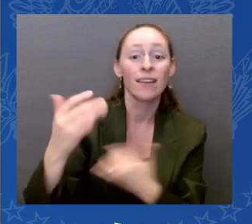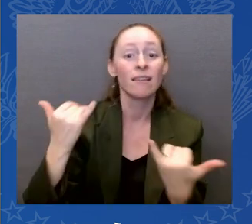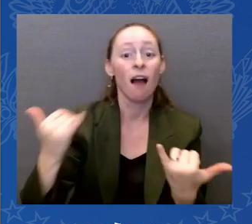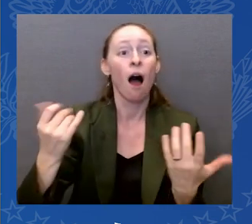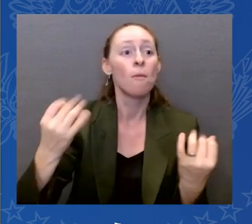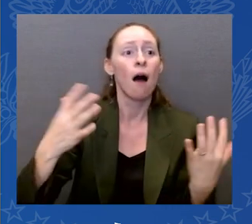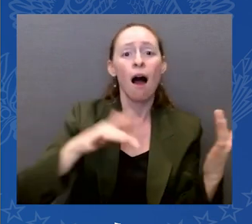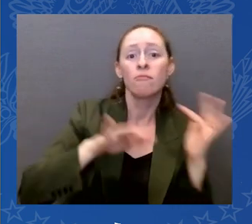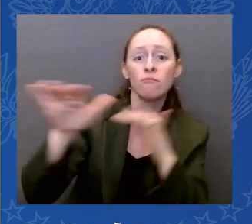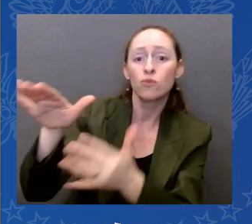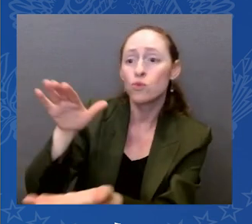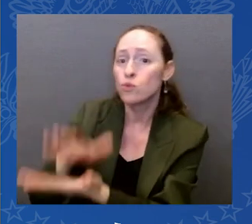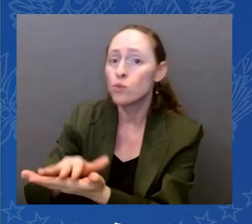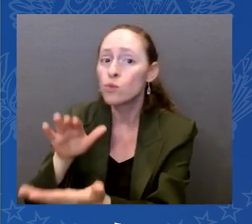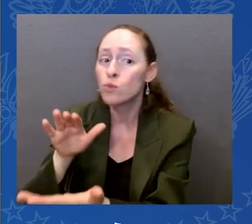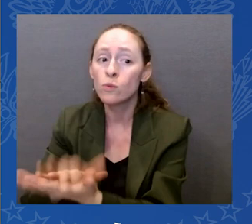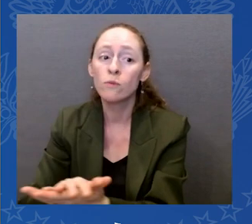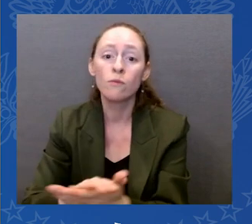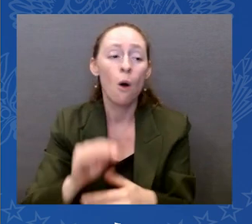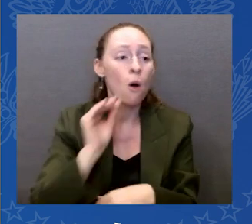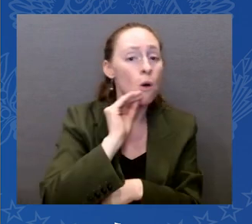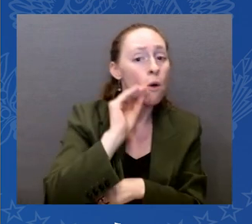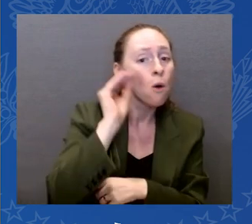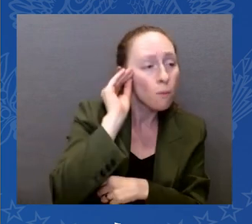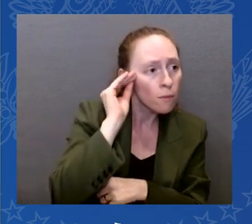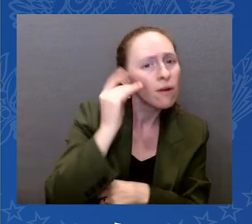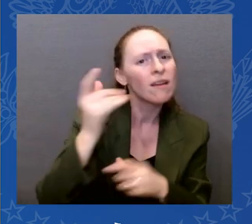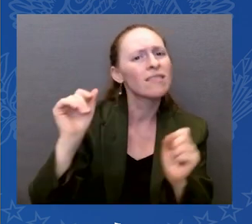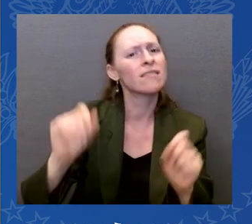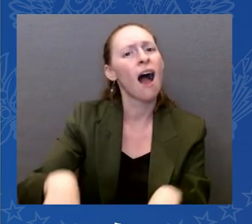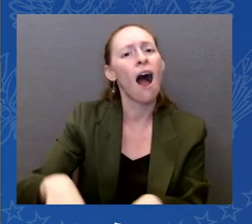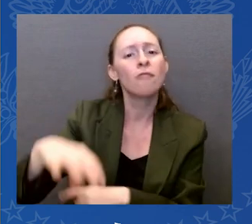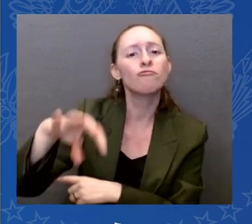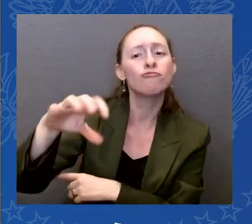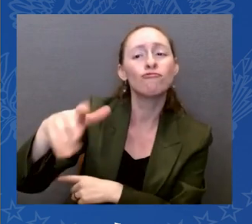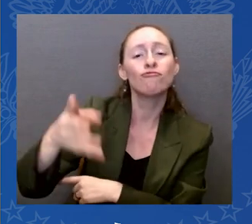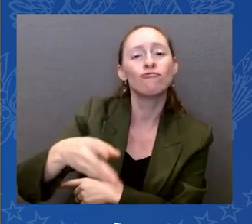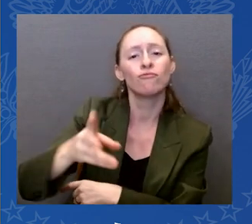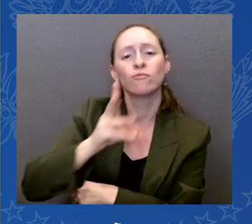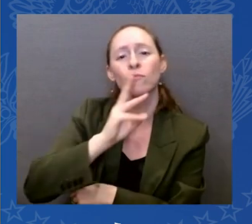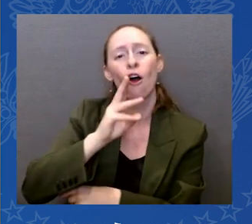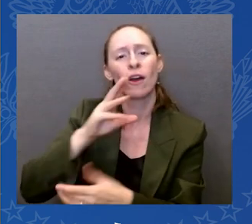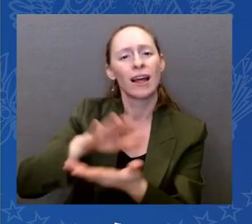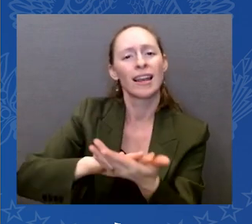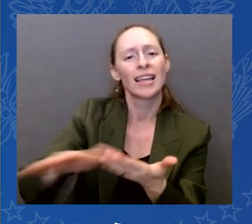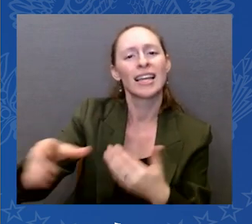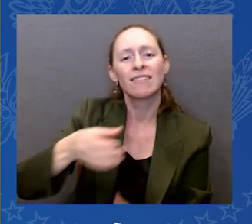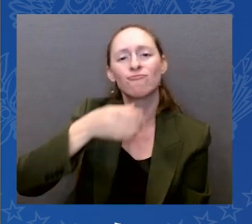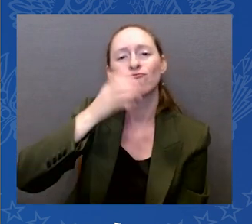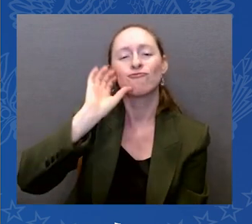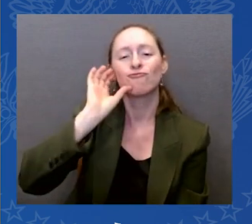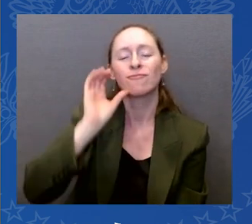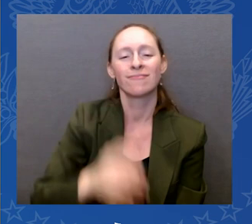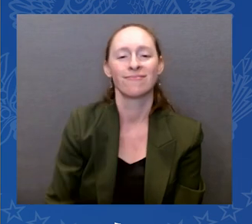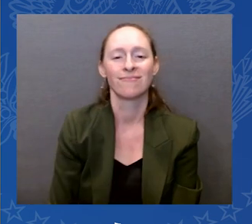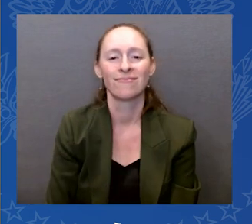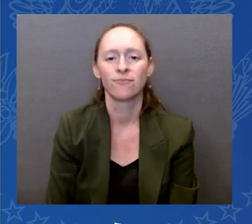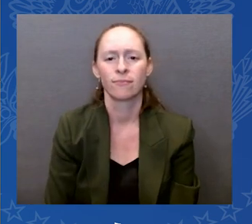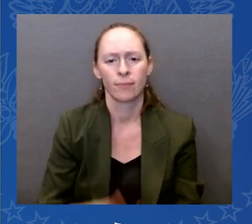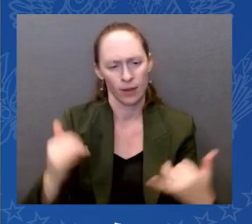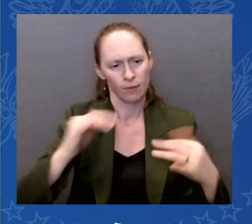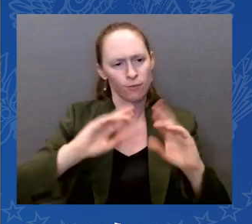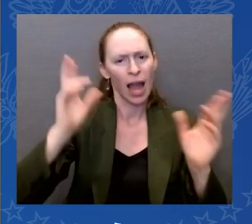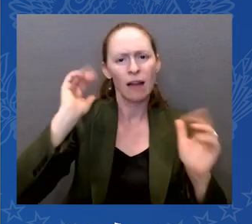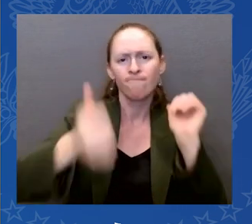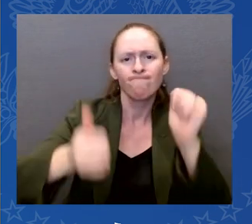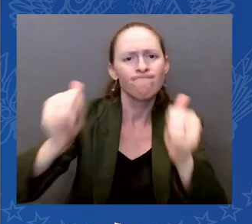And we're going to deliver affordable, high-speed Internet to every single household. Every household. And with